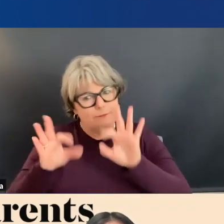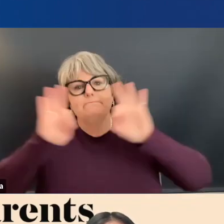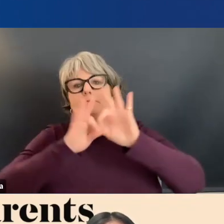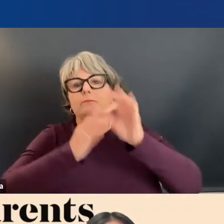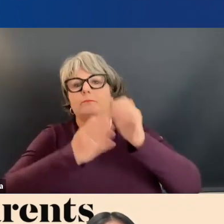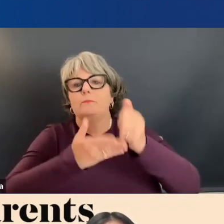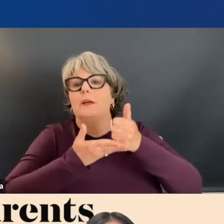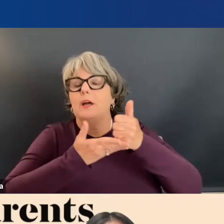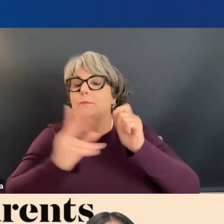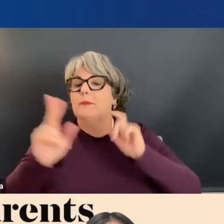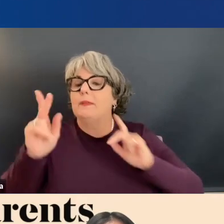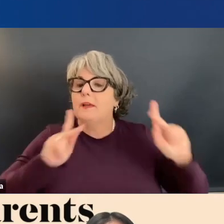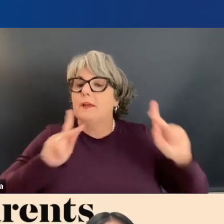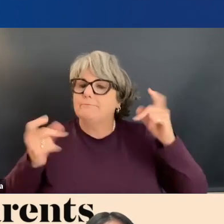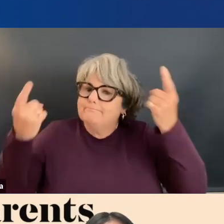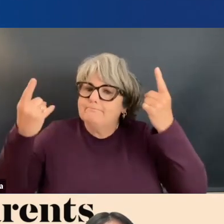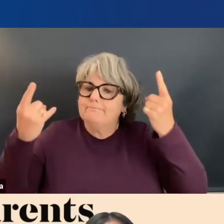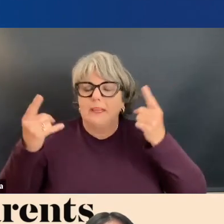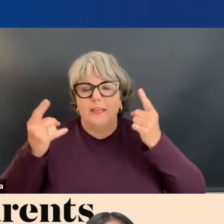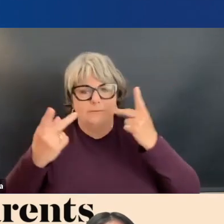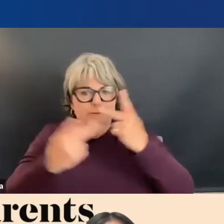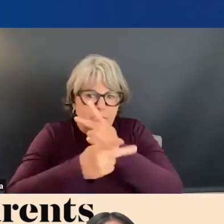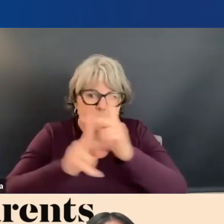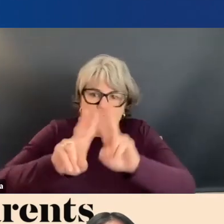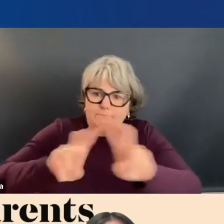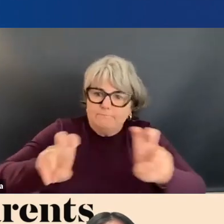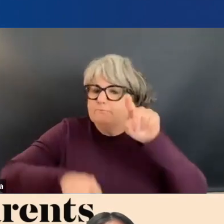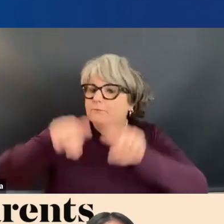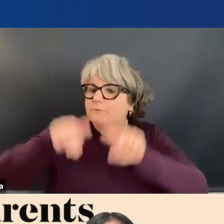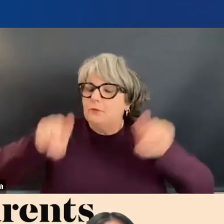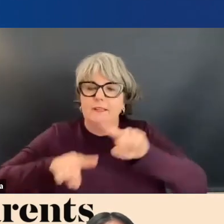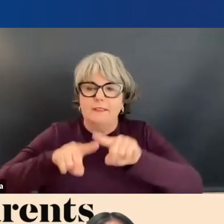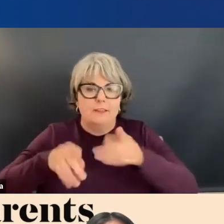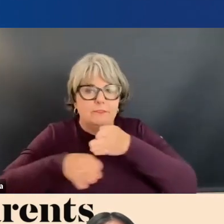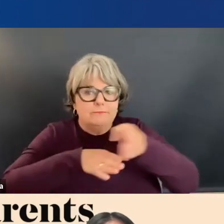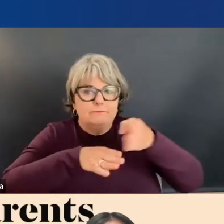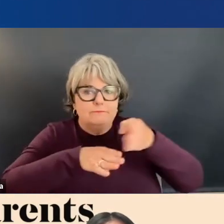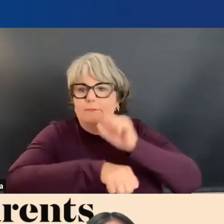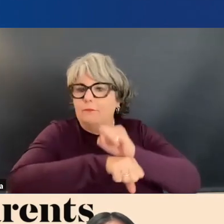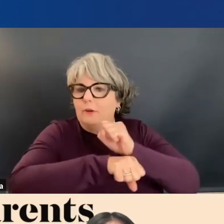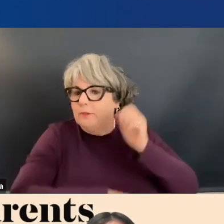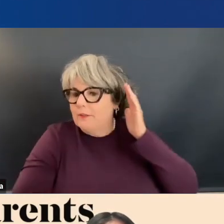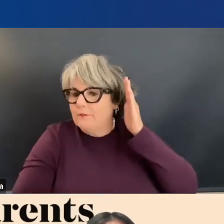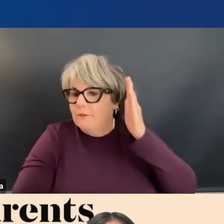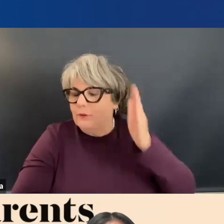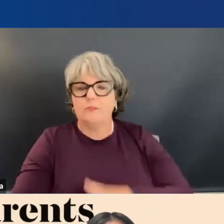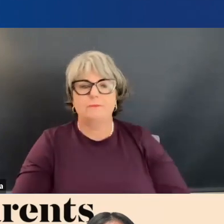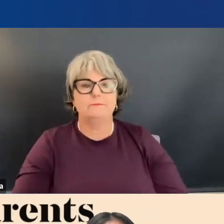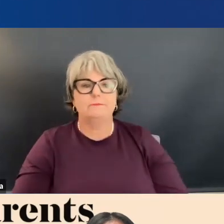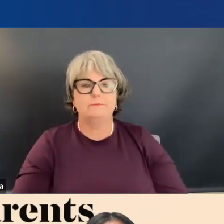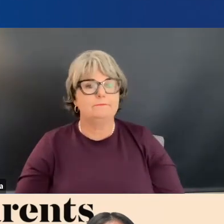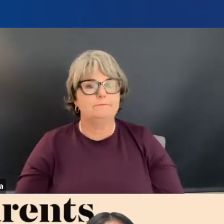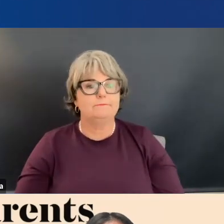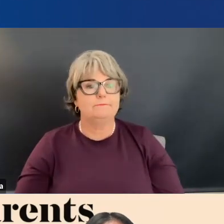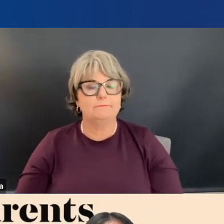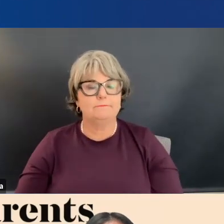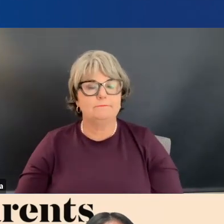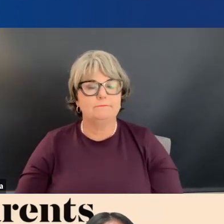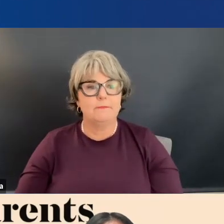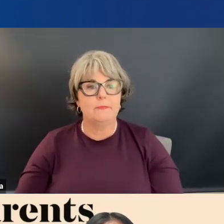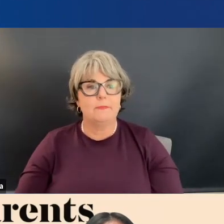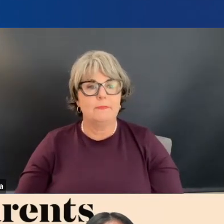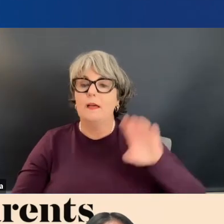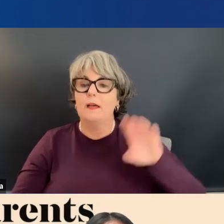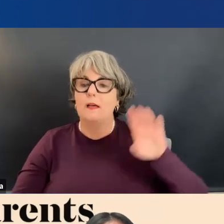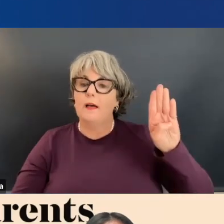people understand and navigate the wide horizon of career pathways possibilities before them. Right now, the Biden-Harris